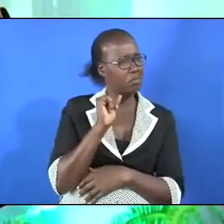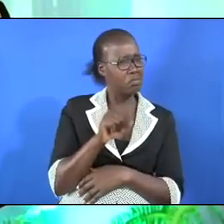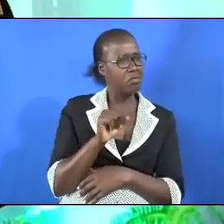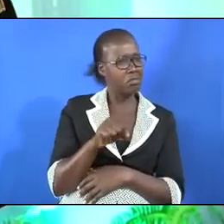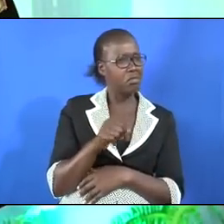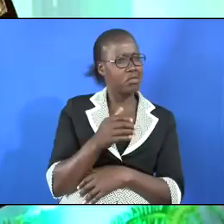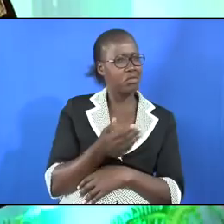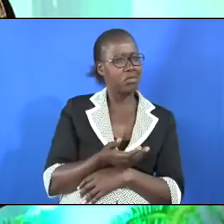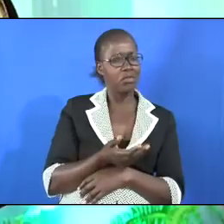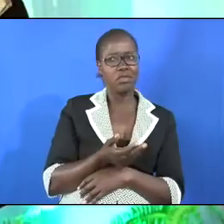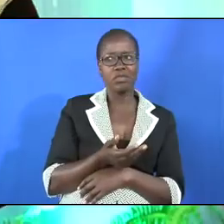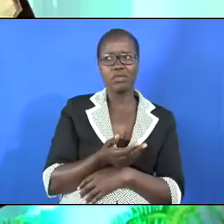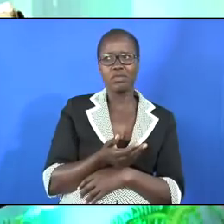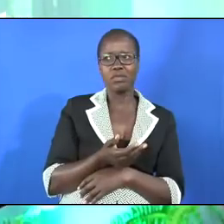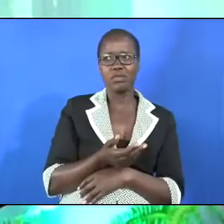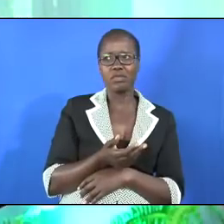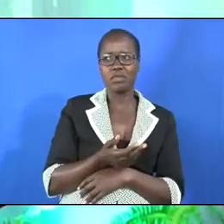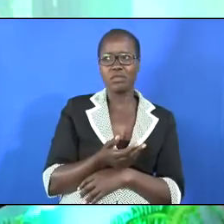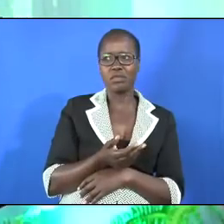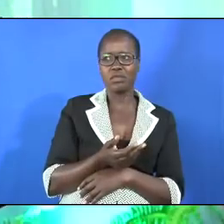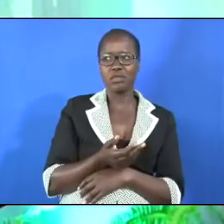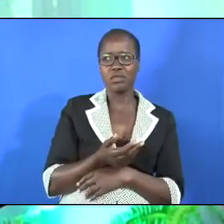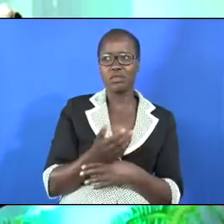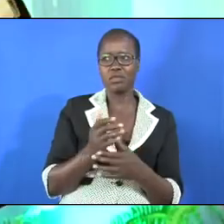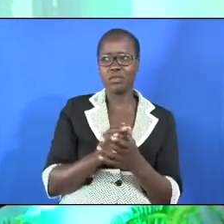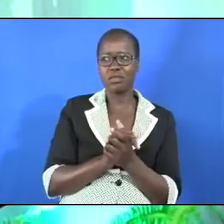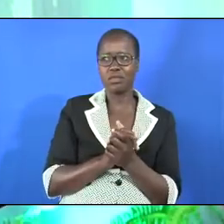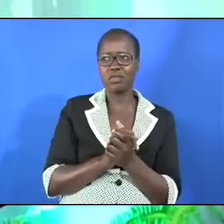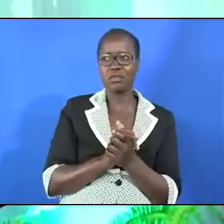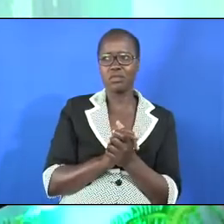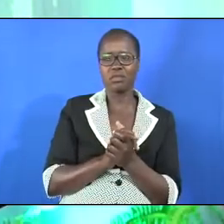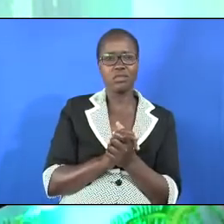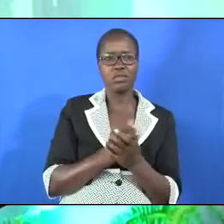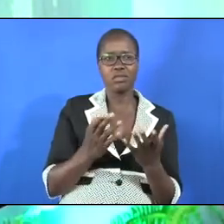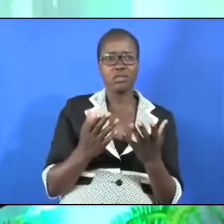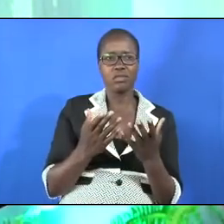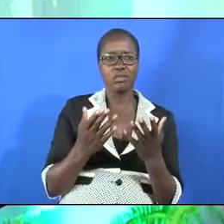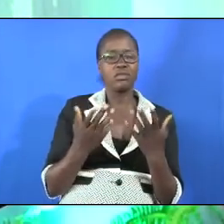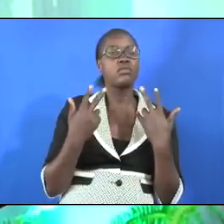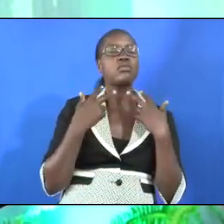she could want to be of benevolence to her captor.